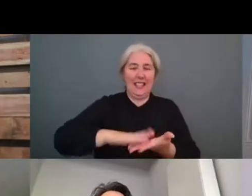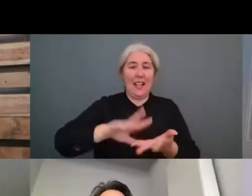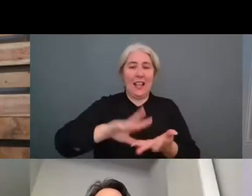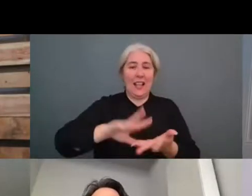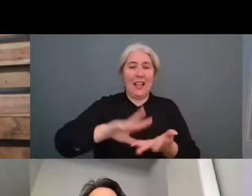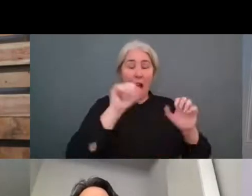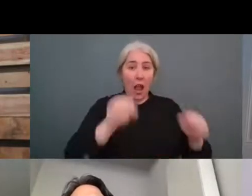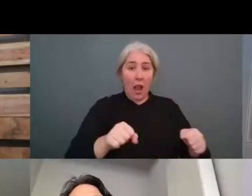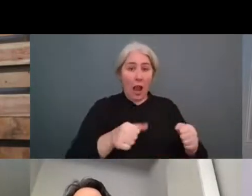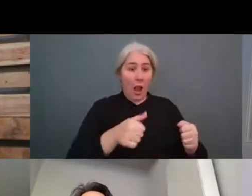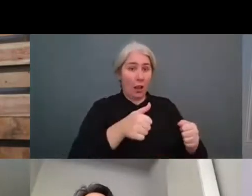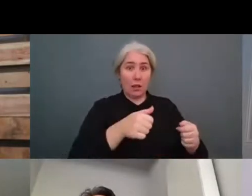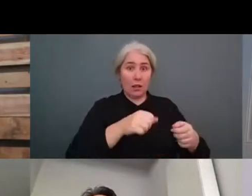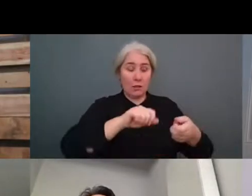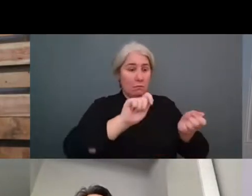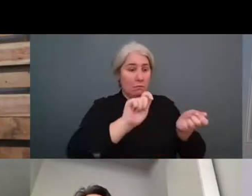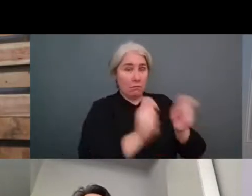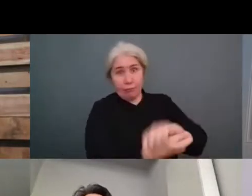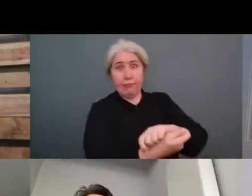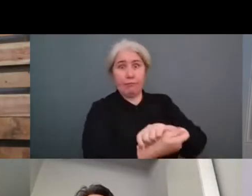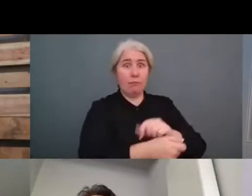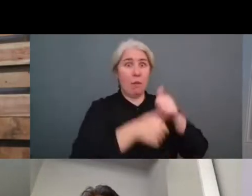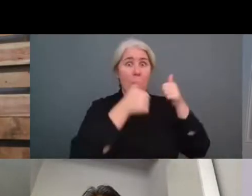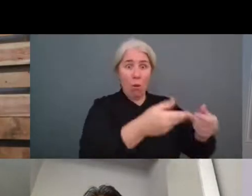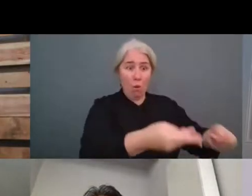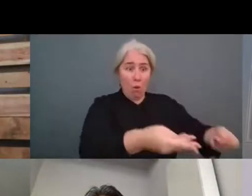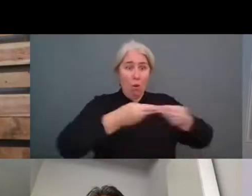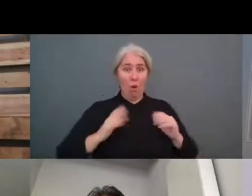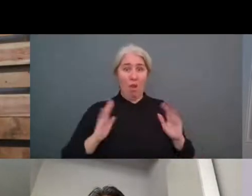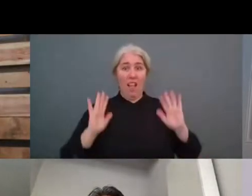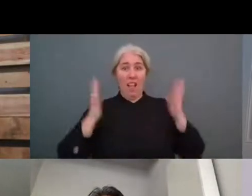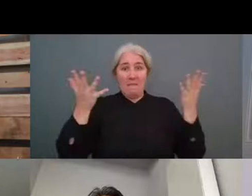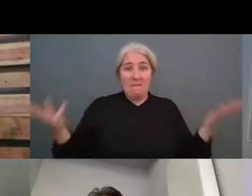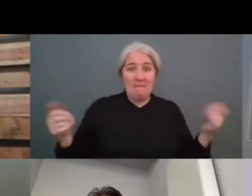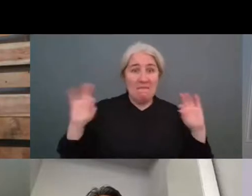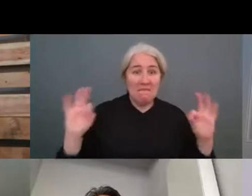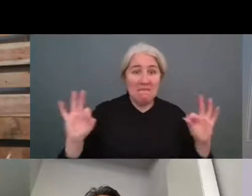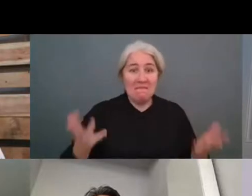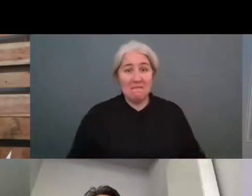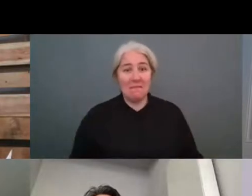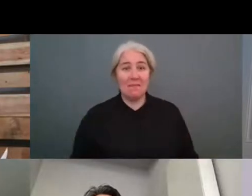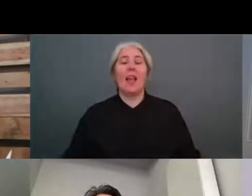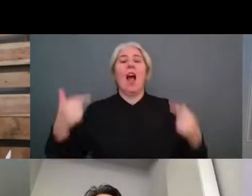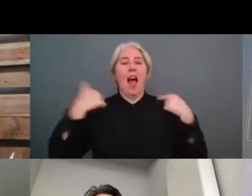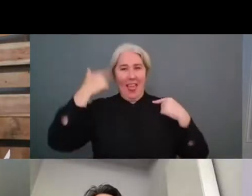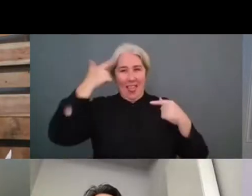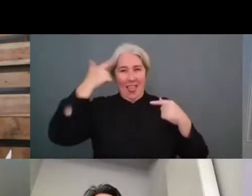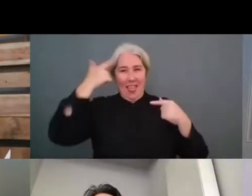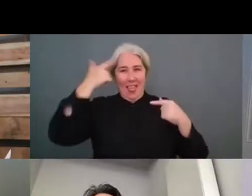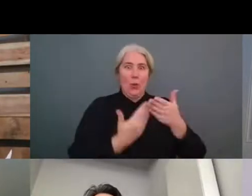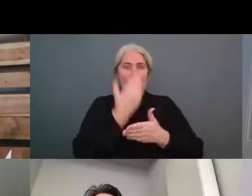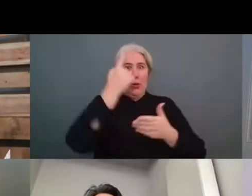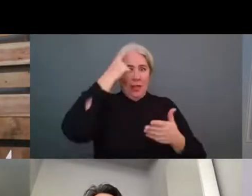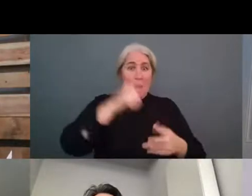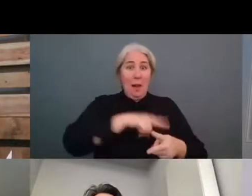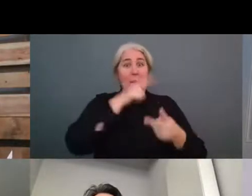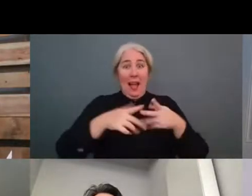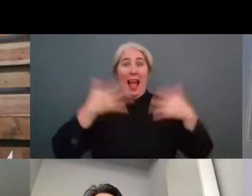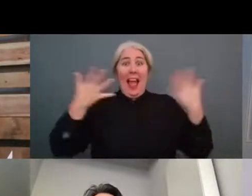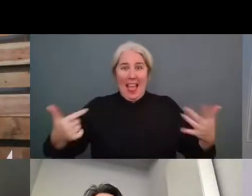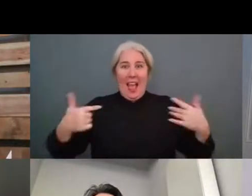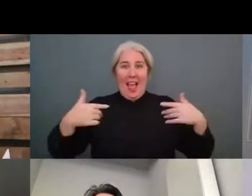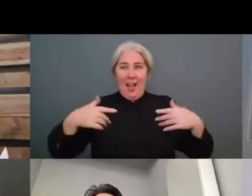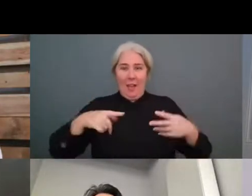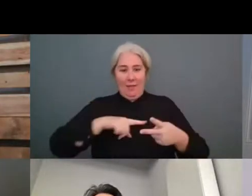um but physically not not so much challenging so i set up for a new challenge which was to cross uh to swim across